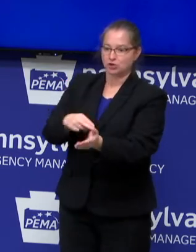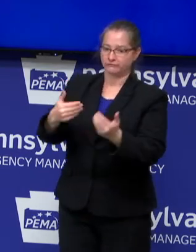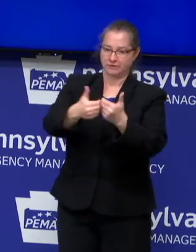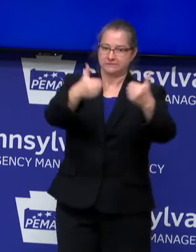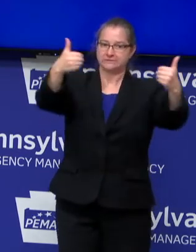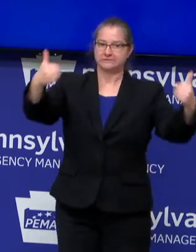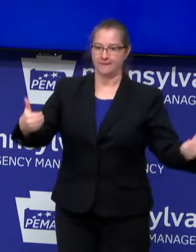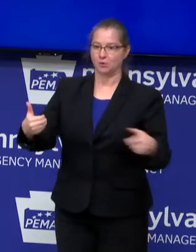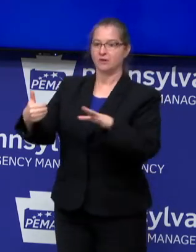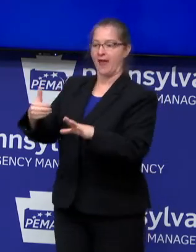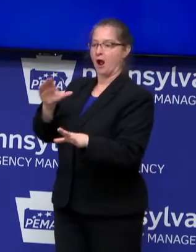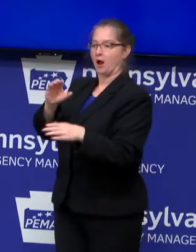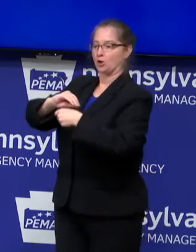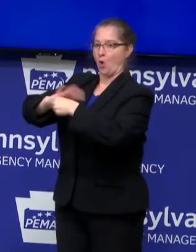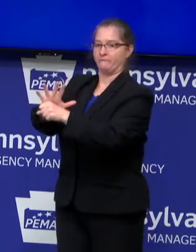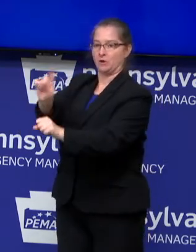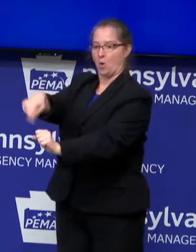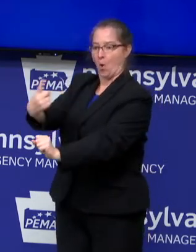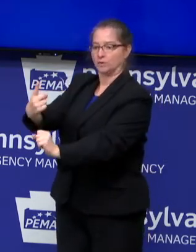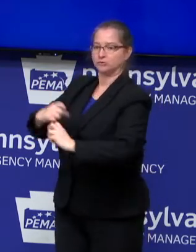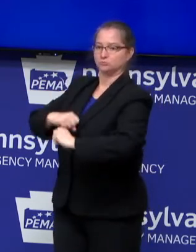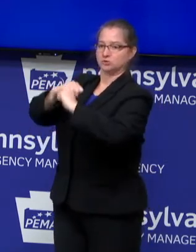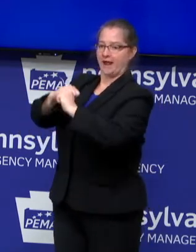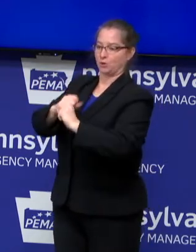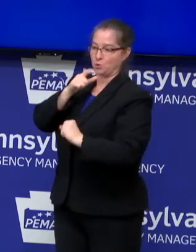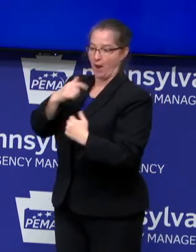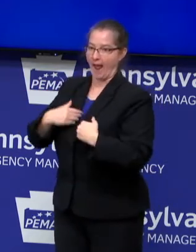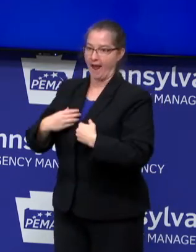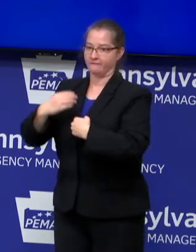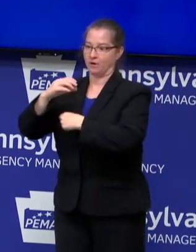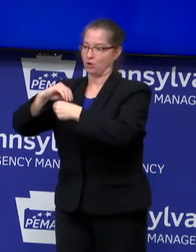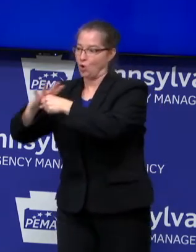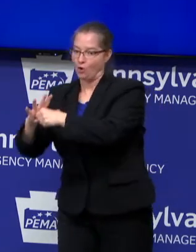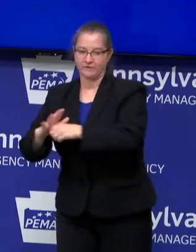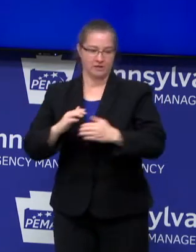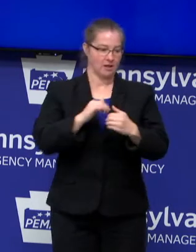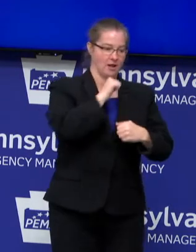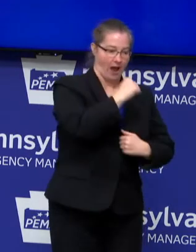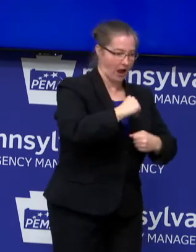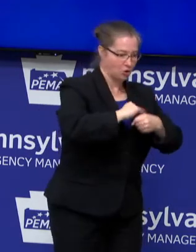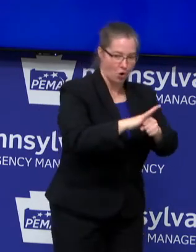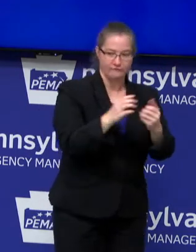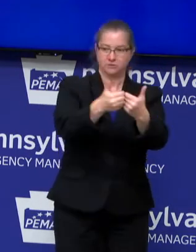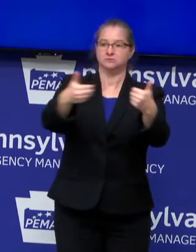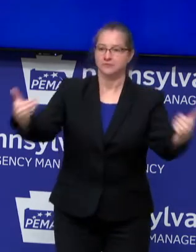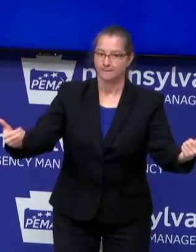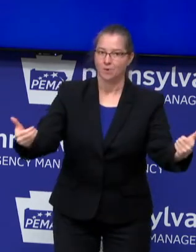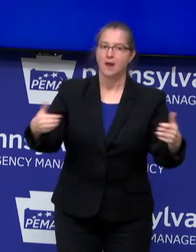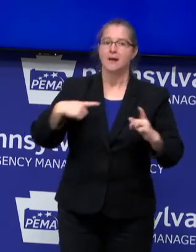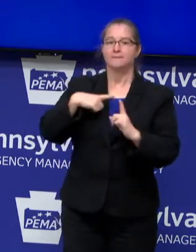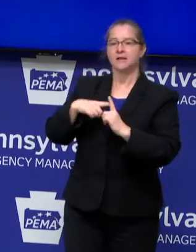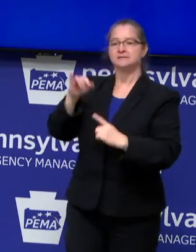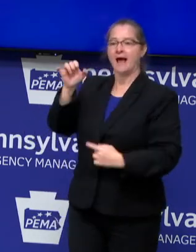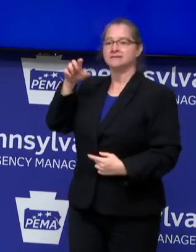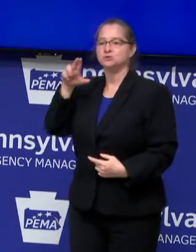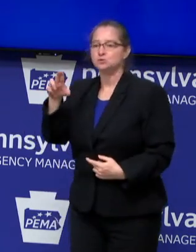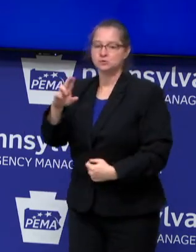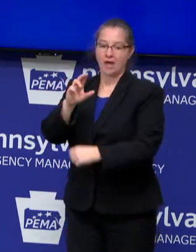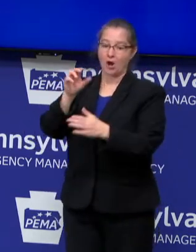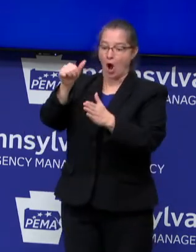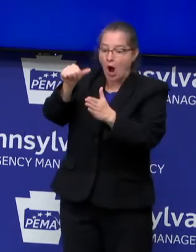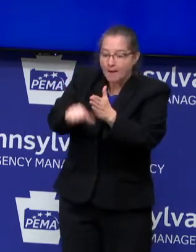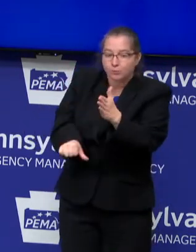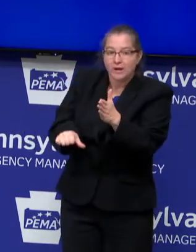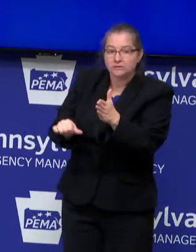protecting patients with COVID and parts of ICUs and operating rooms that are ready for patients who need